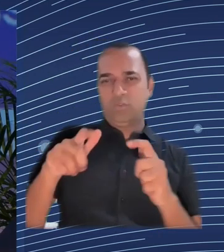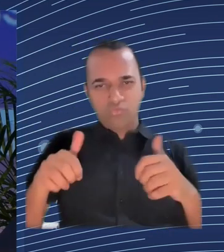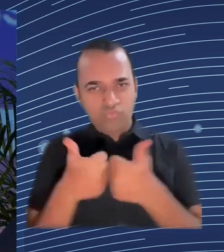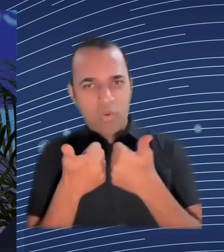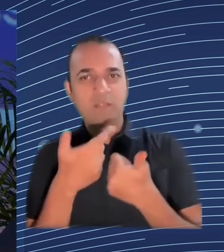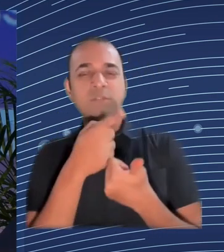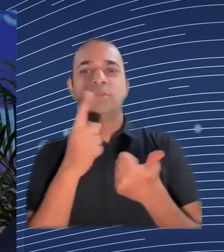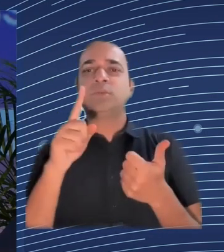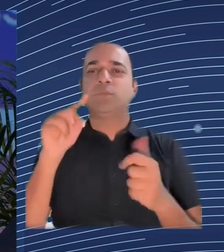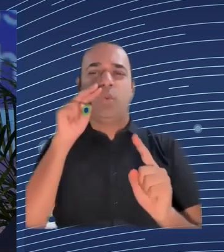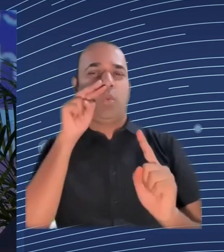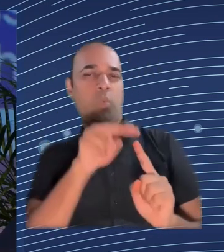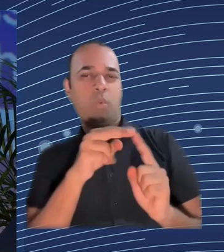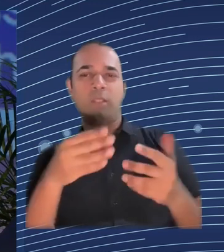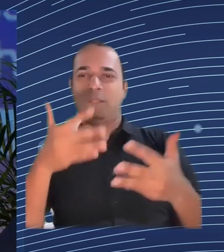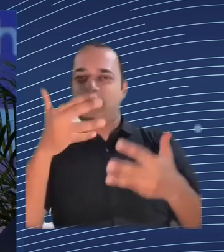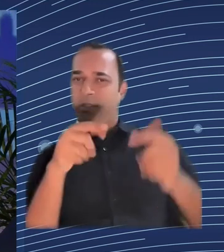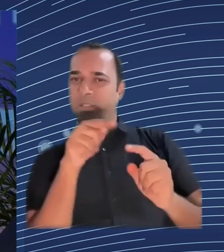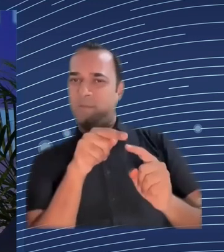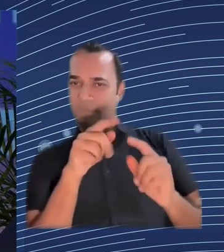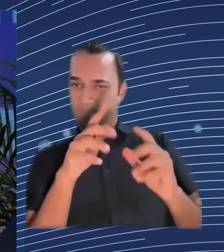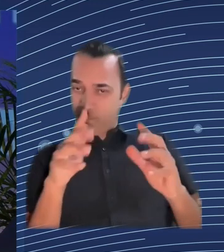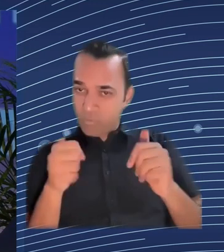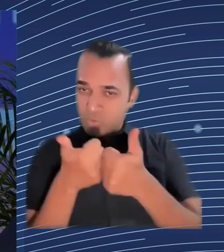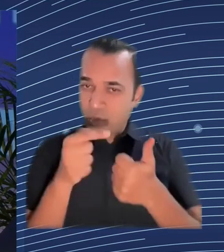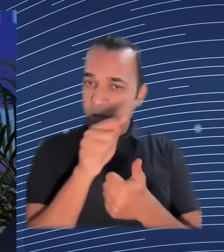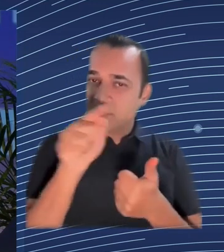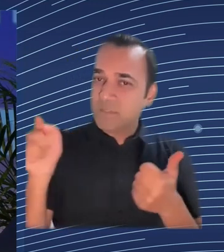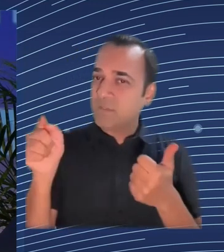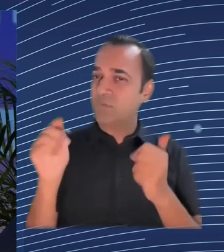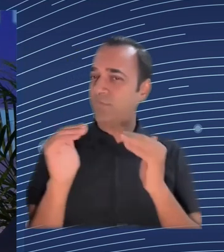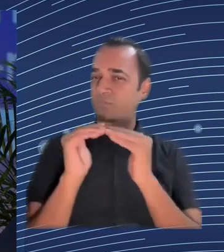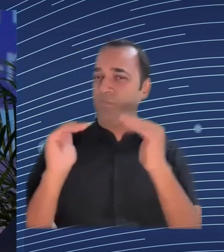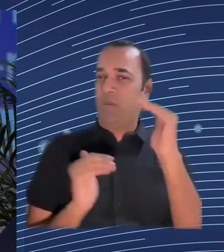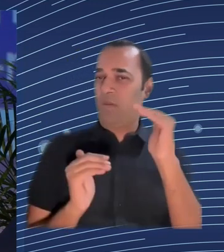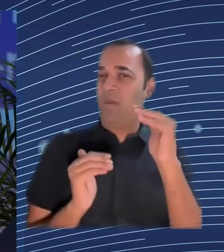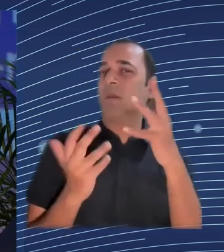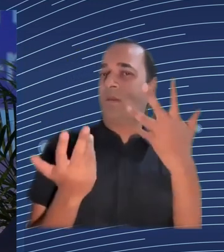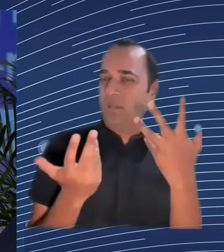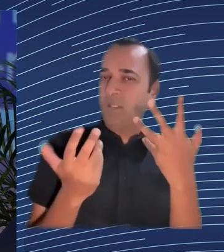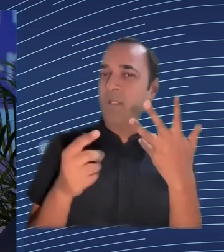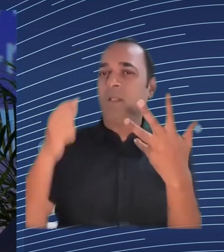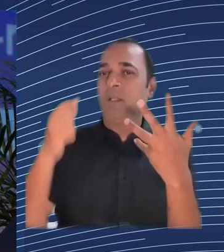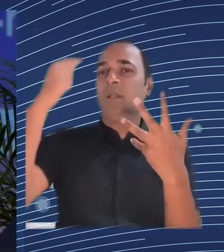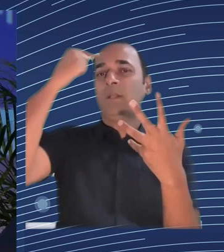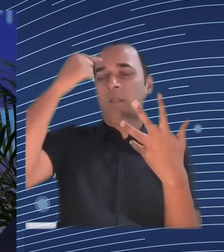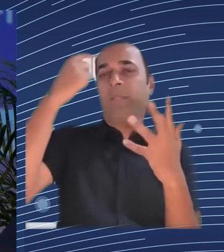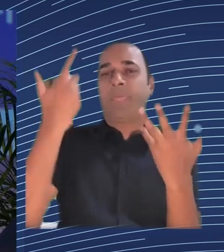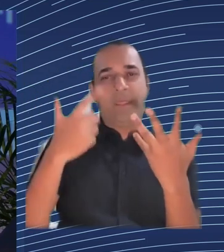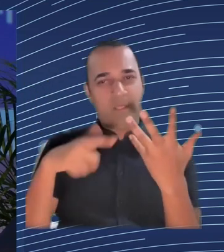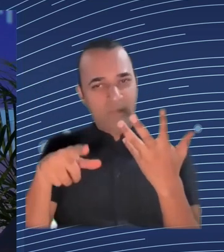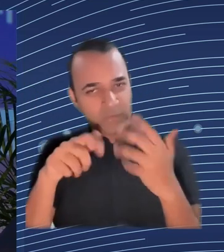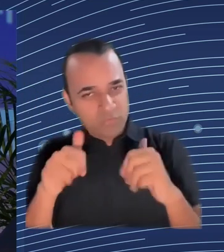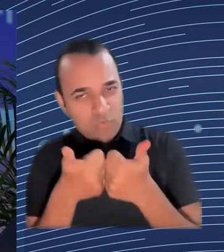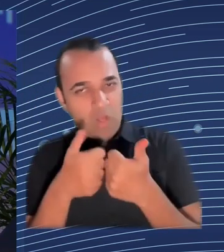in workplace automated decision making of this scale without having access to the full data set so you you can understand